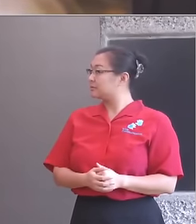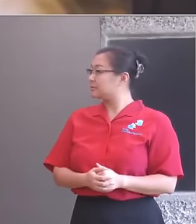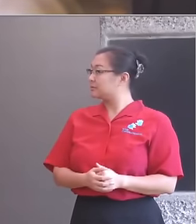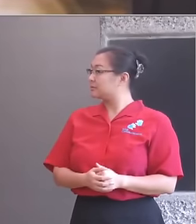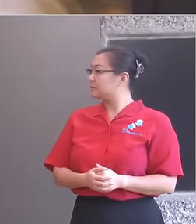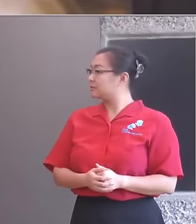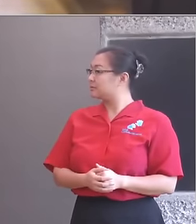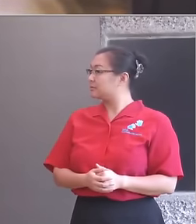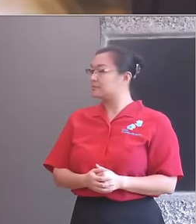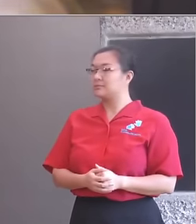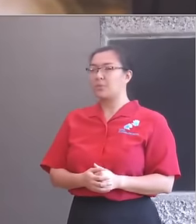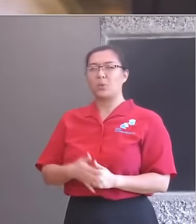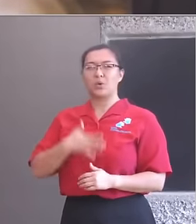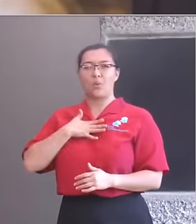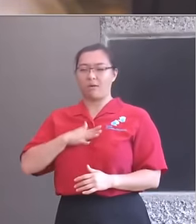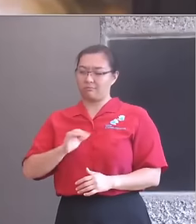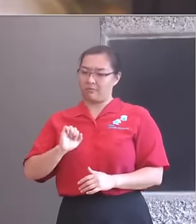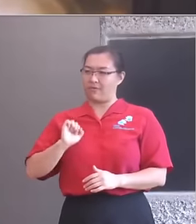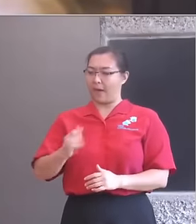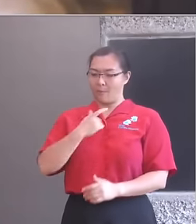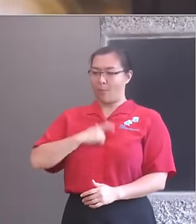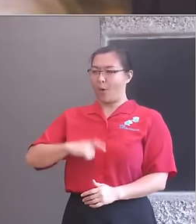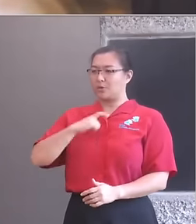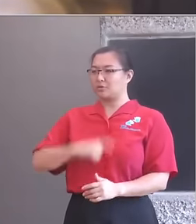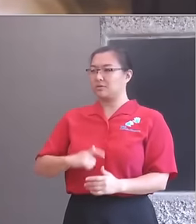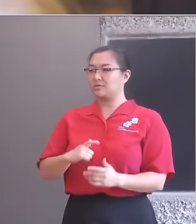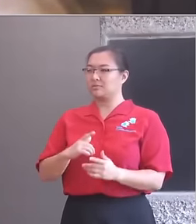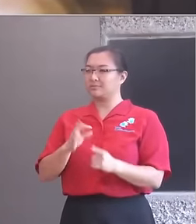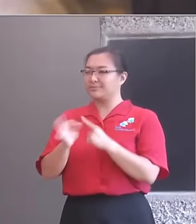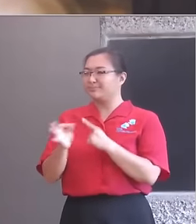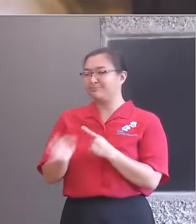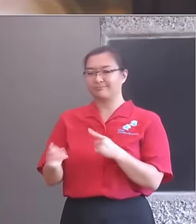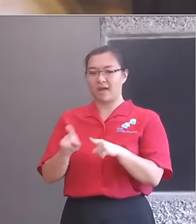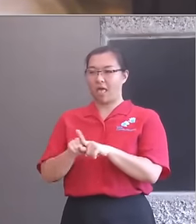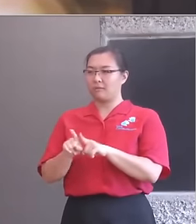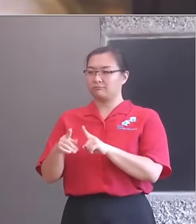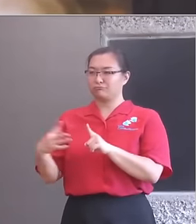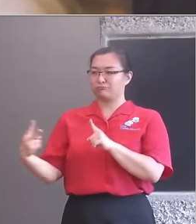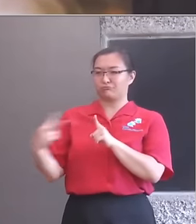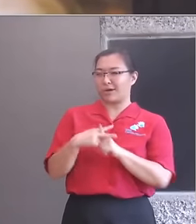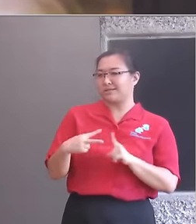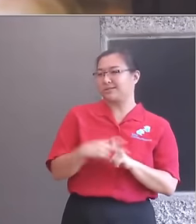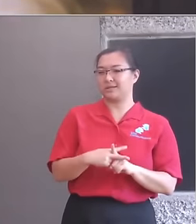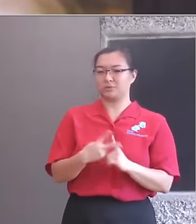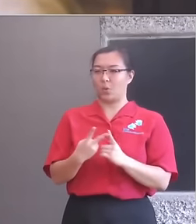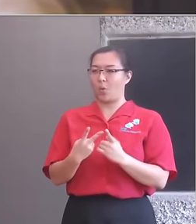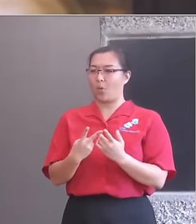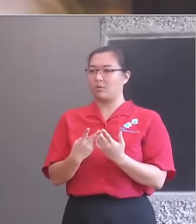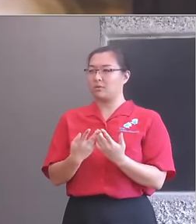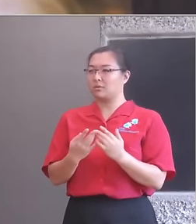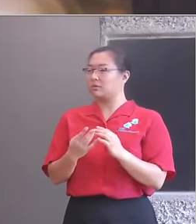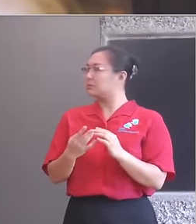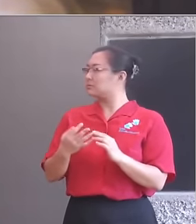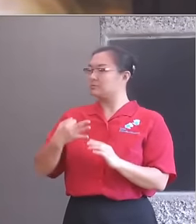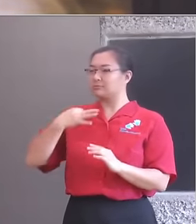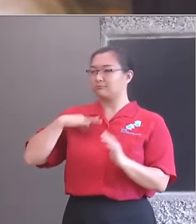the accident of fate or because of inequality, prejudice, poverty or isolation. The arts should not be the privilege of the few